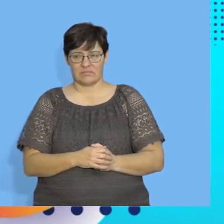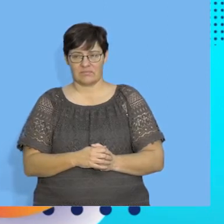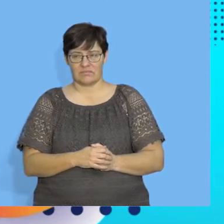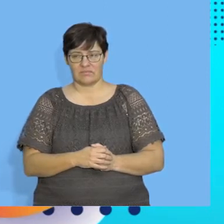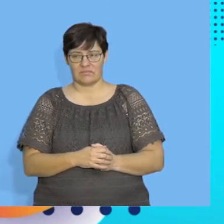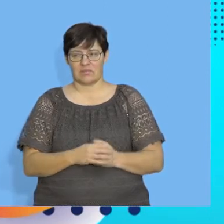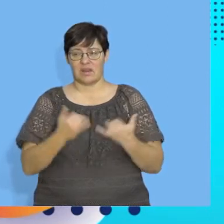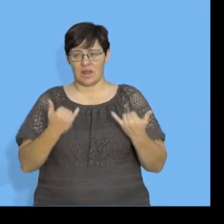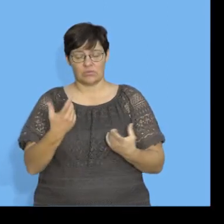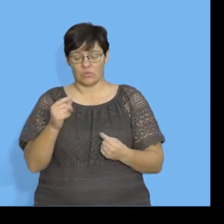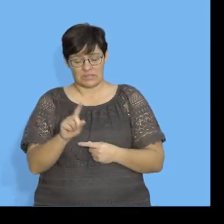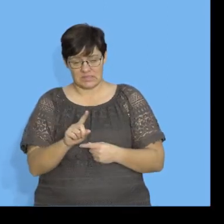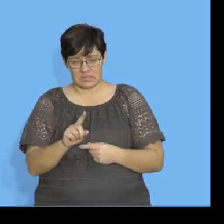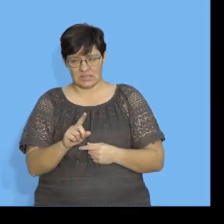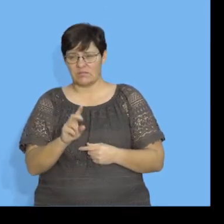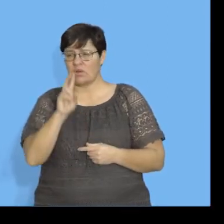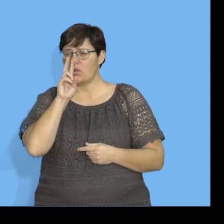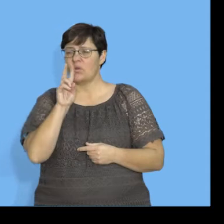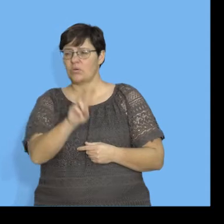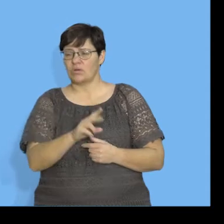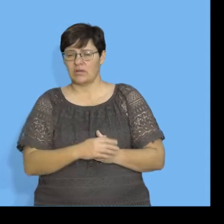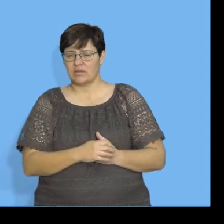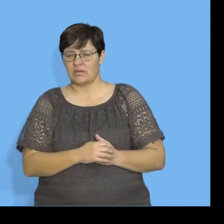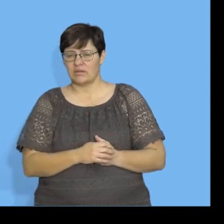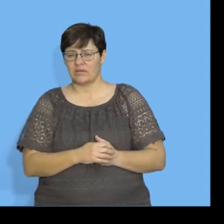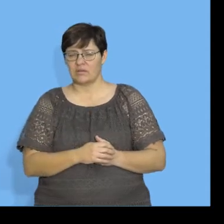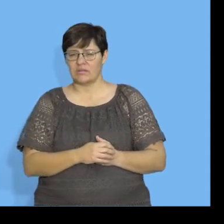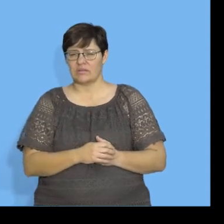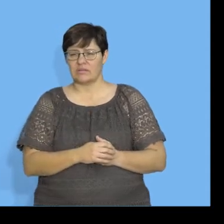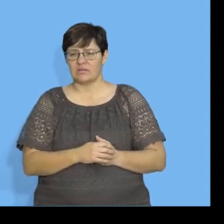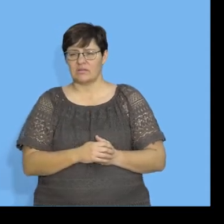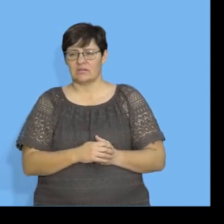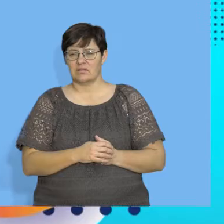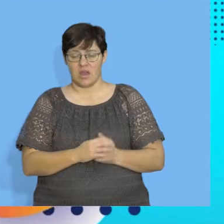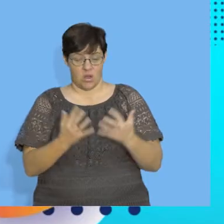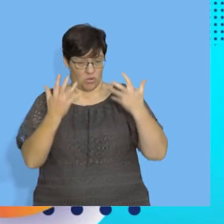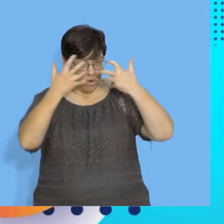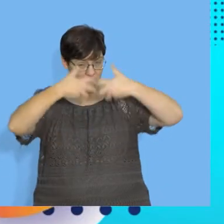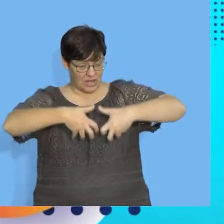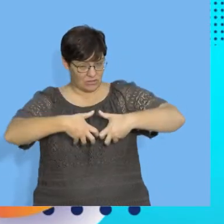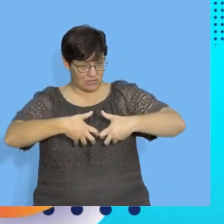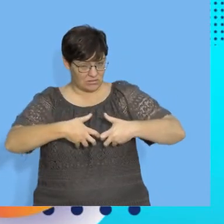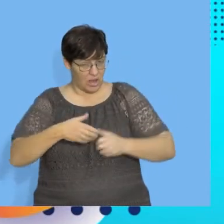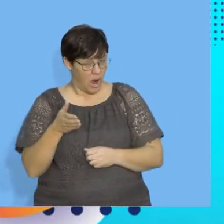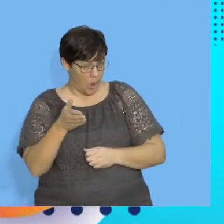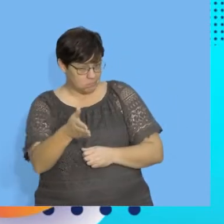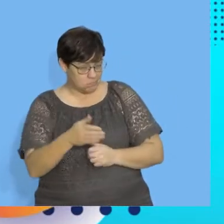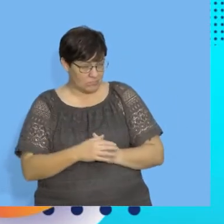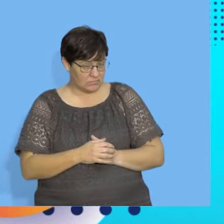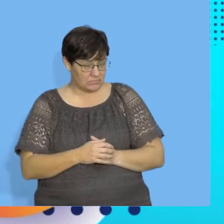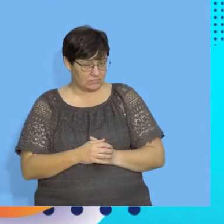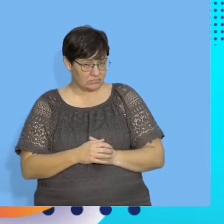So, now, what are we going to do is to look at whether does correlation exist?